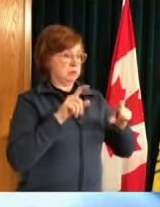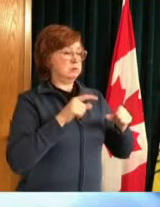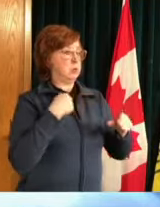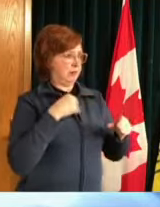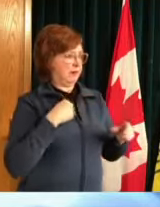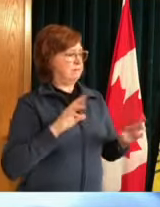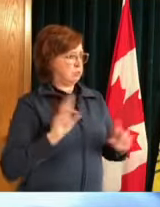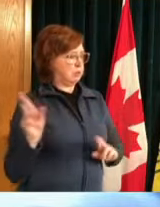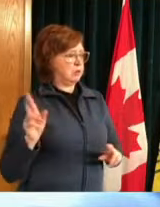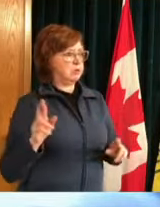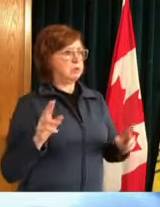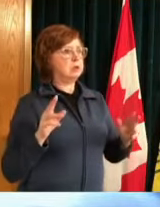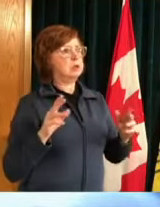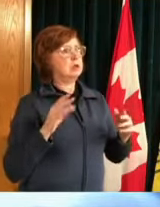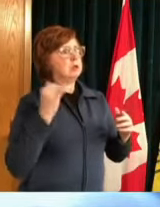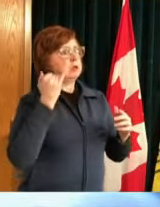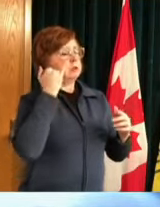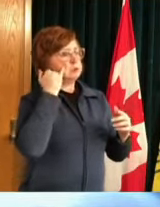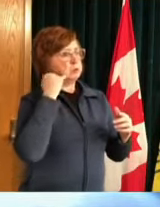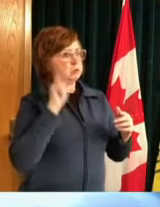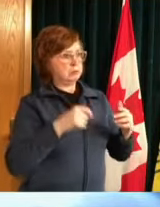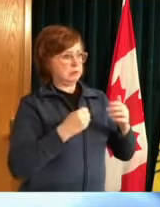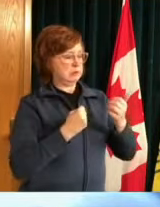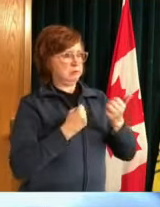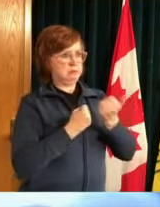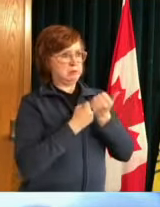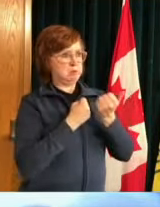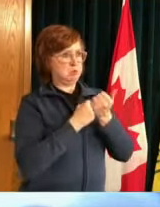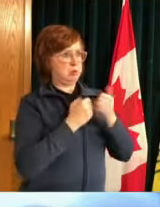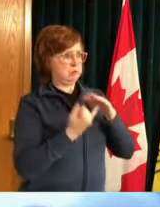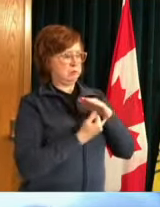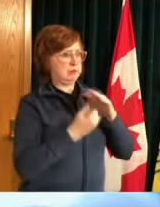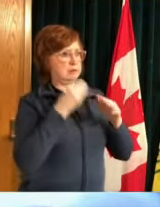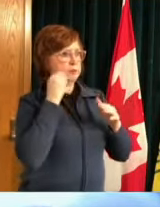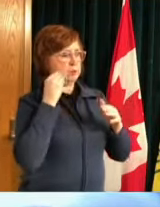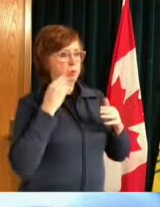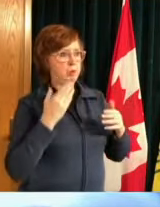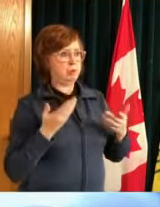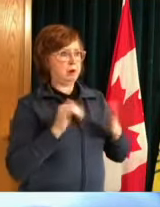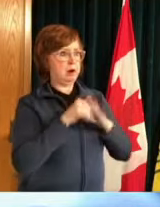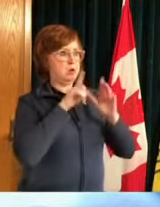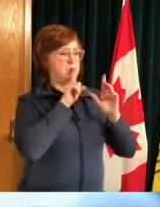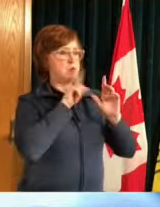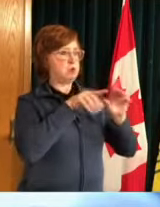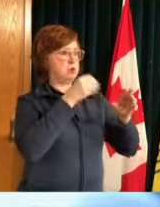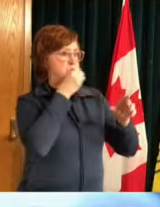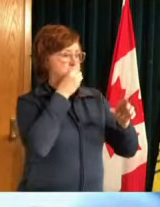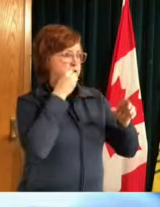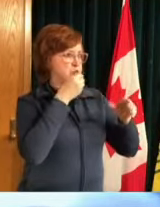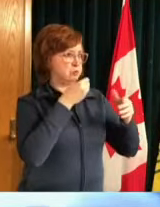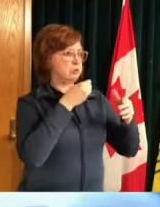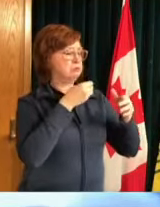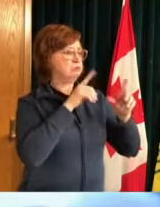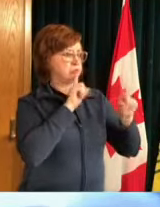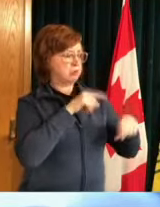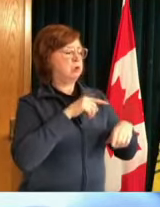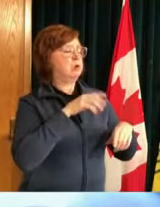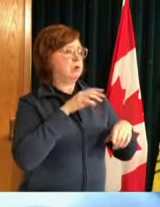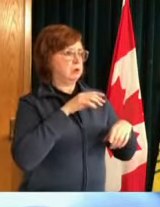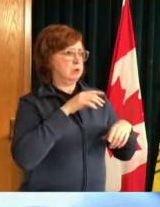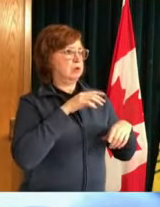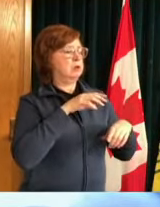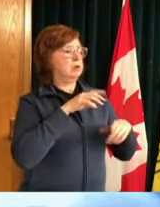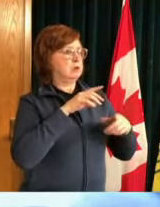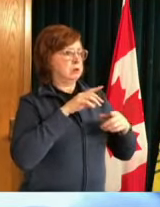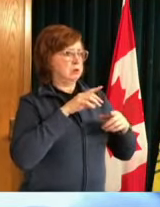required all those measures are going to be critical and and even if we go out and about grocery shopping you know in regina